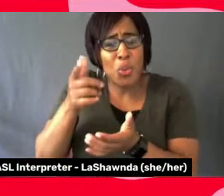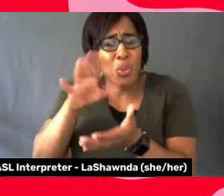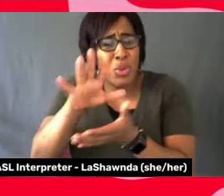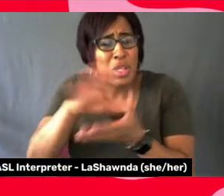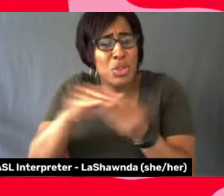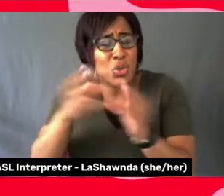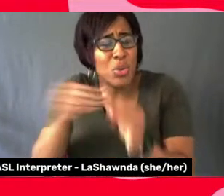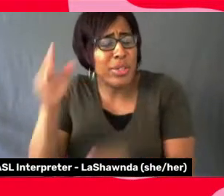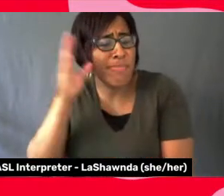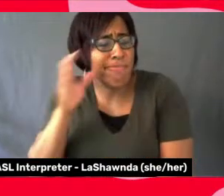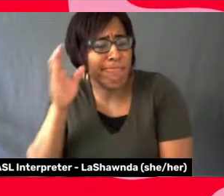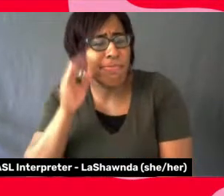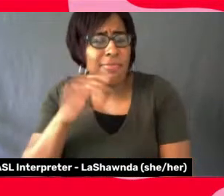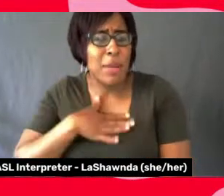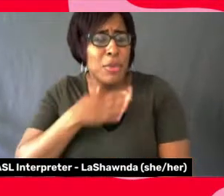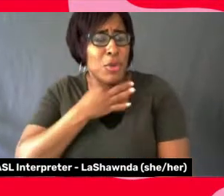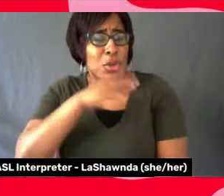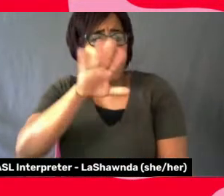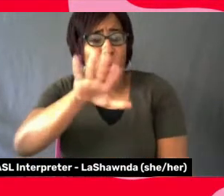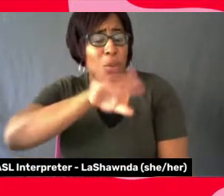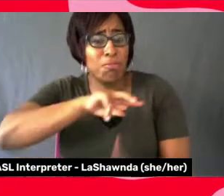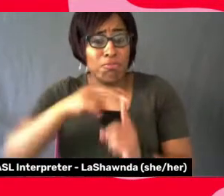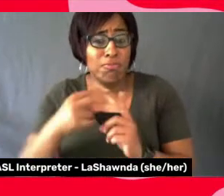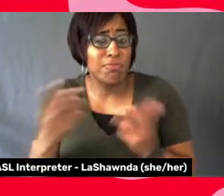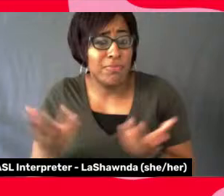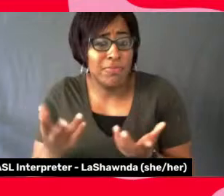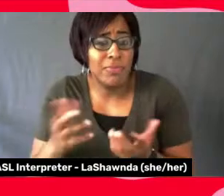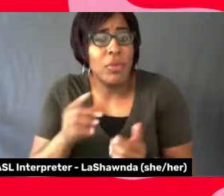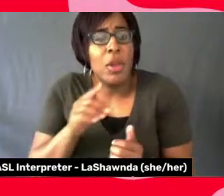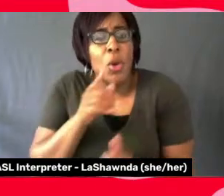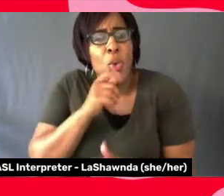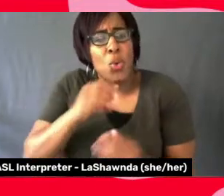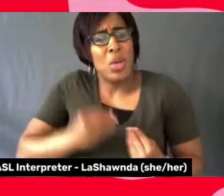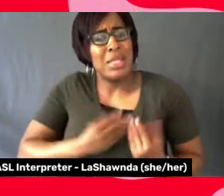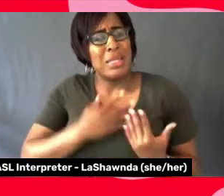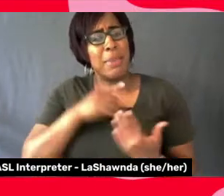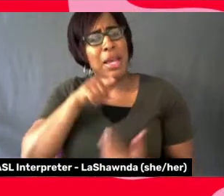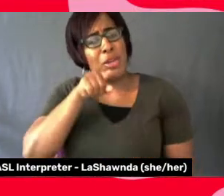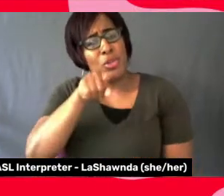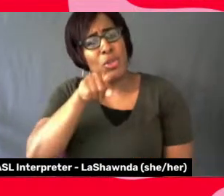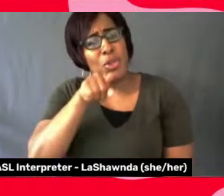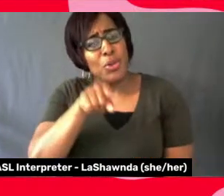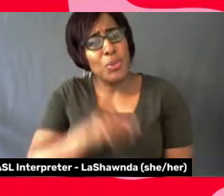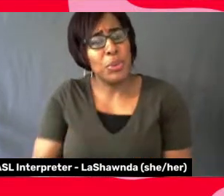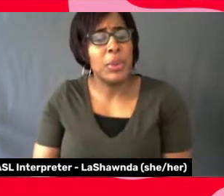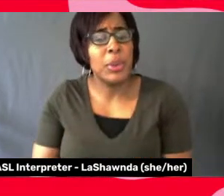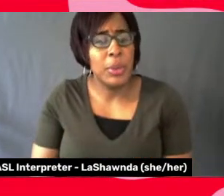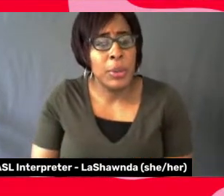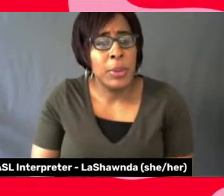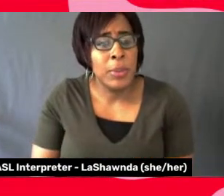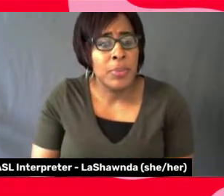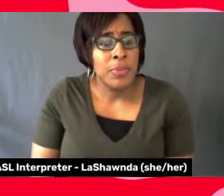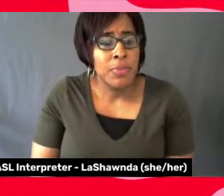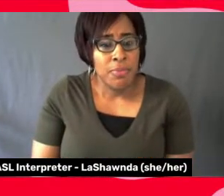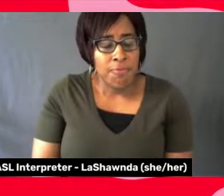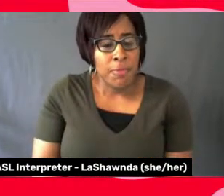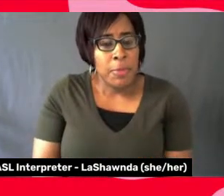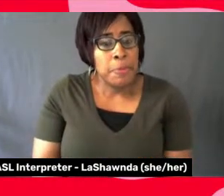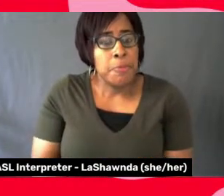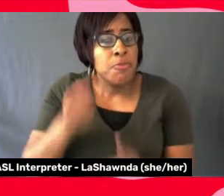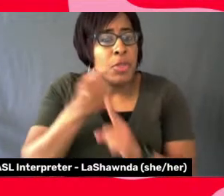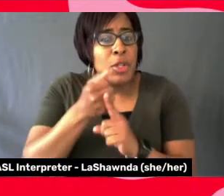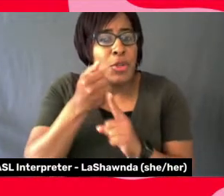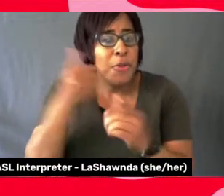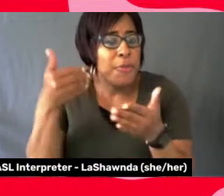take on all of this and wondering who, who inspires you, um, as, as an emerging artist